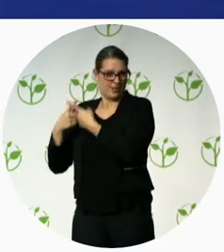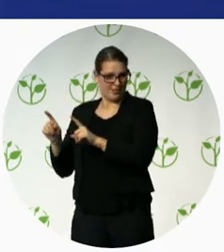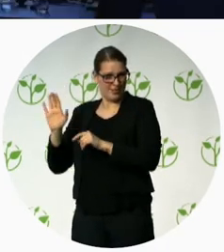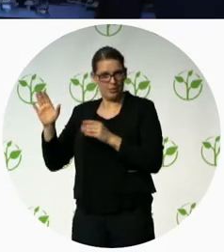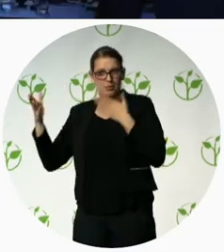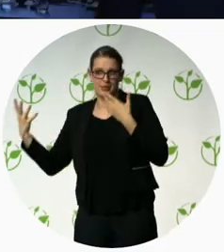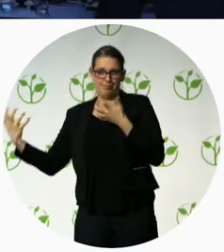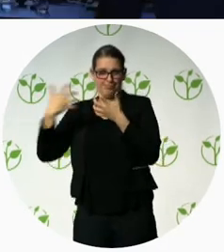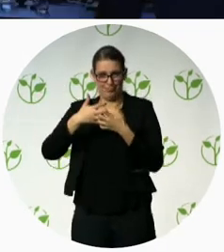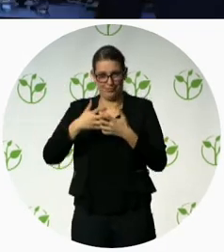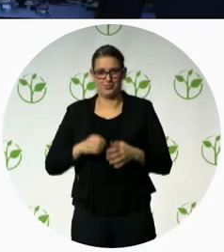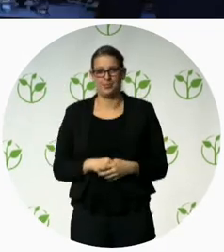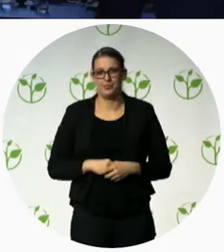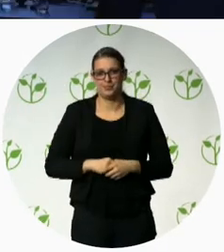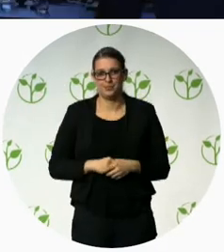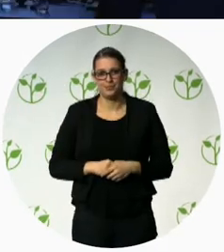other comments questions